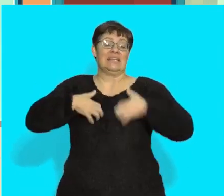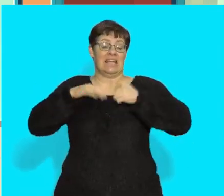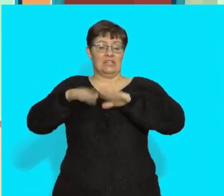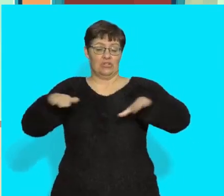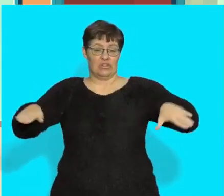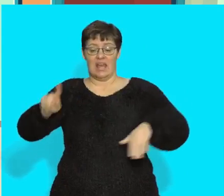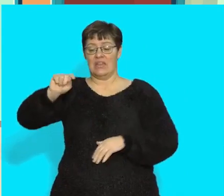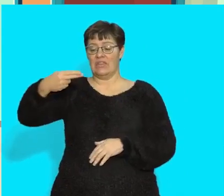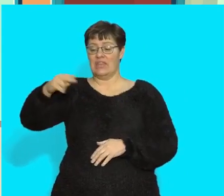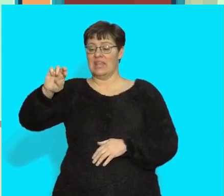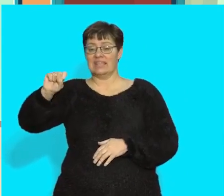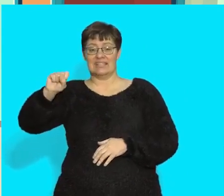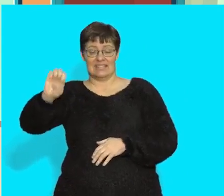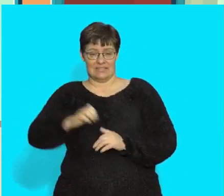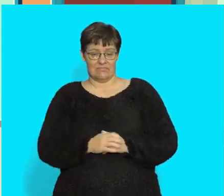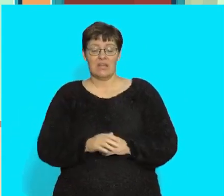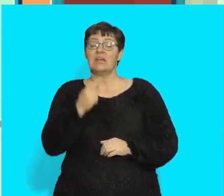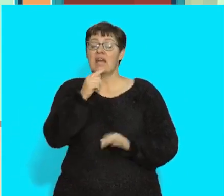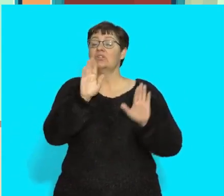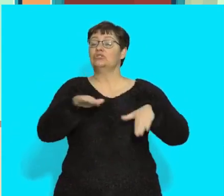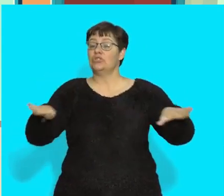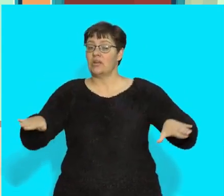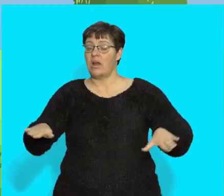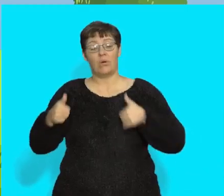start. The children are good.